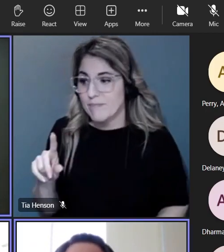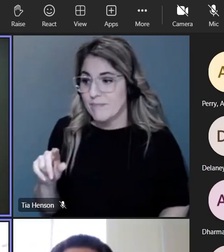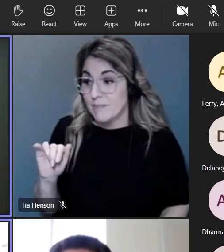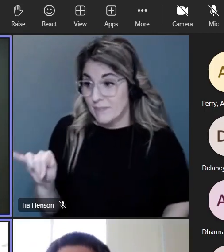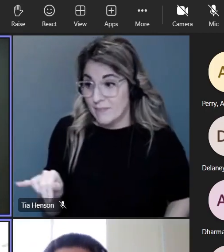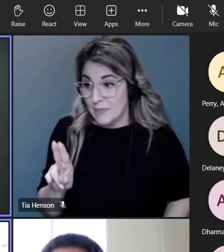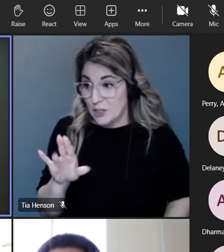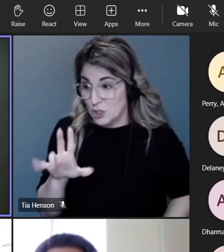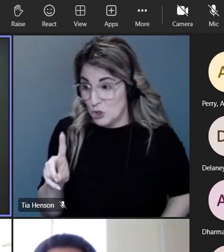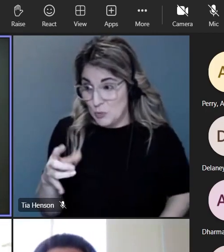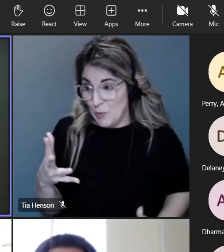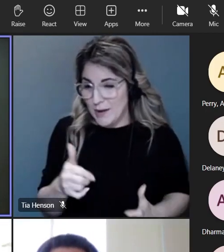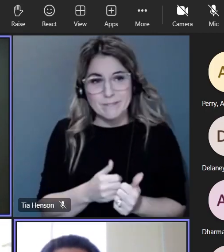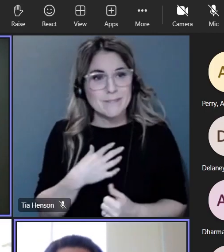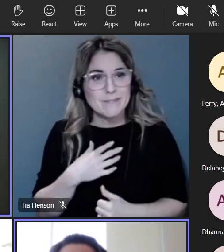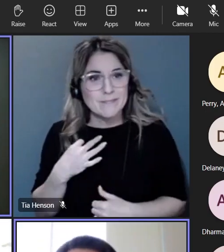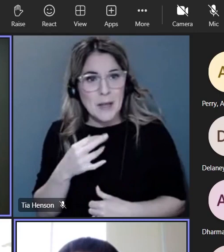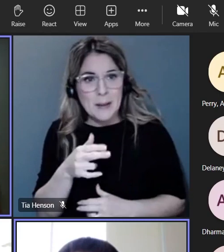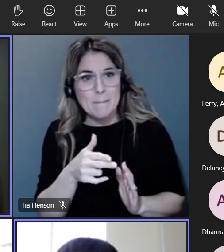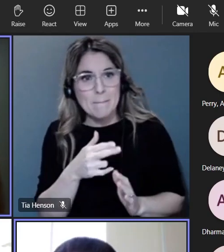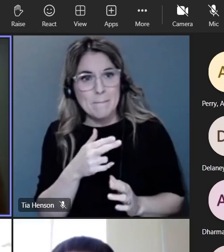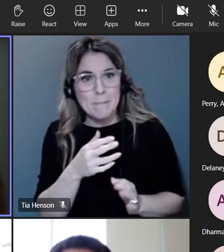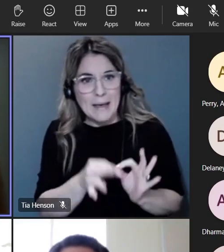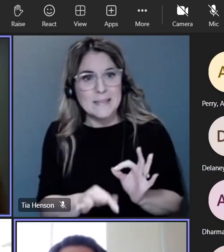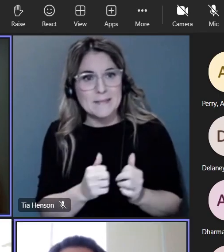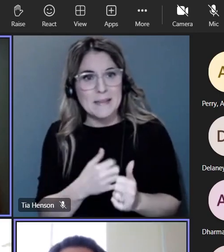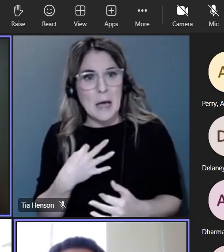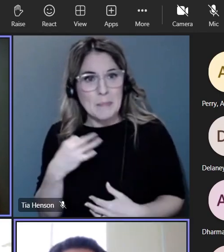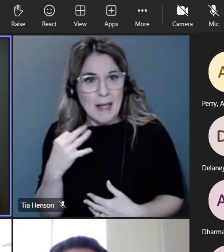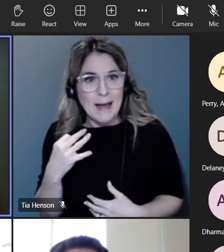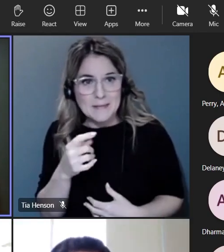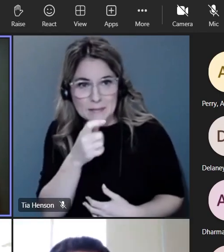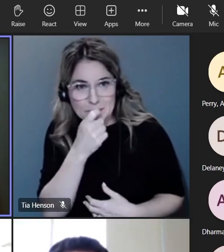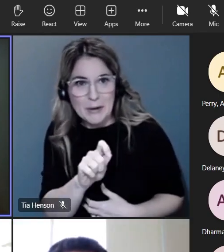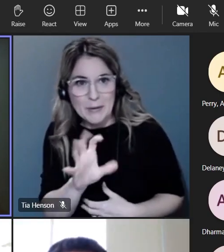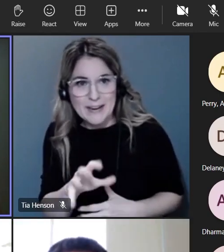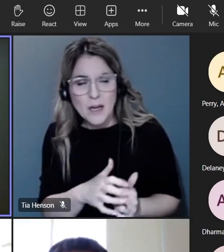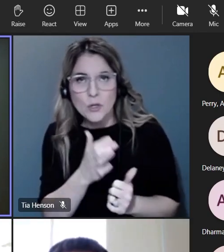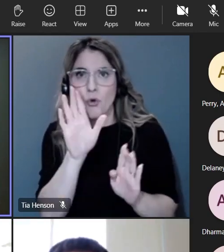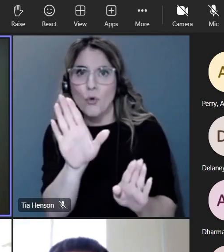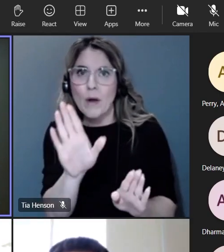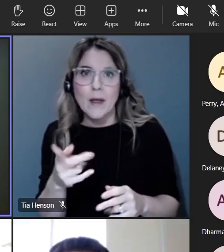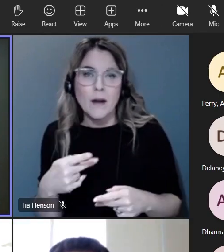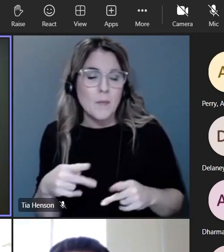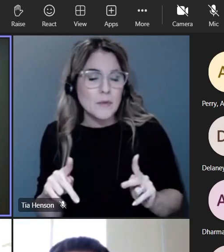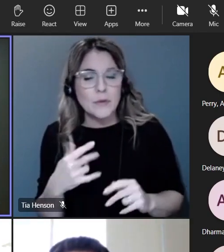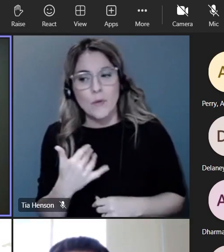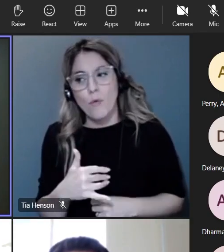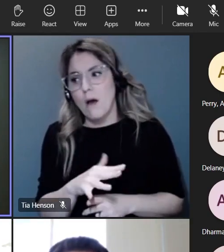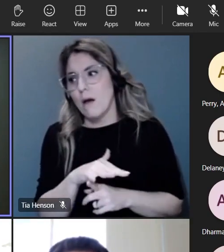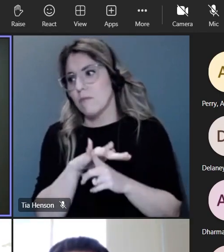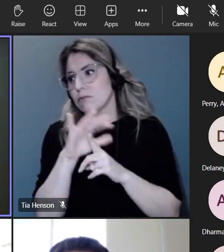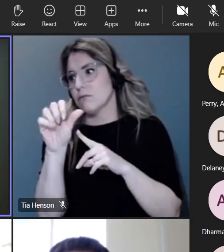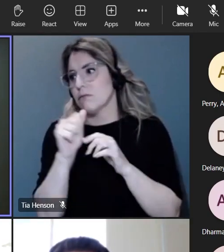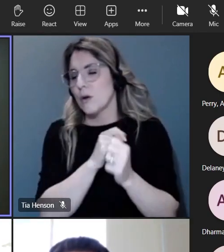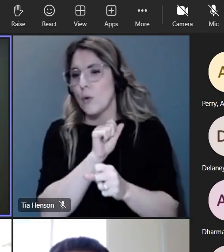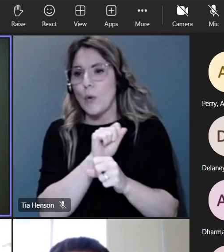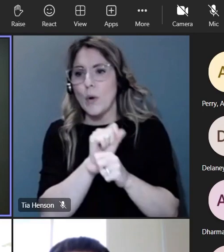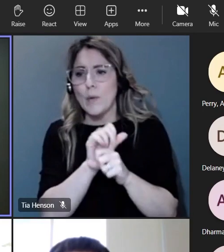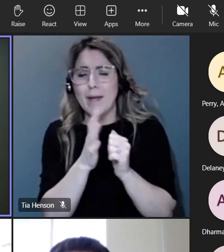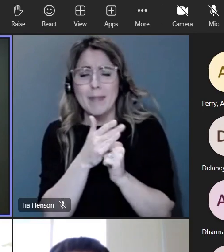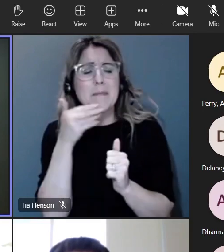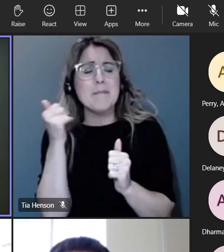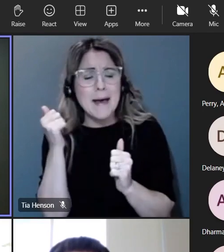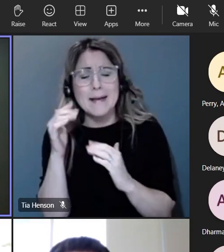apply that's that's it that's basically it it's such a great opportunity like you get to work with the best